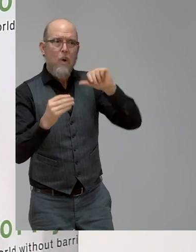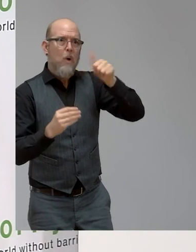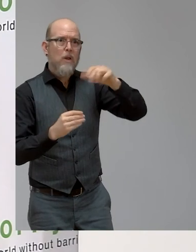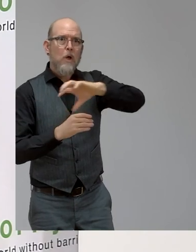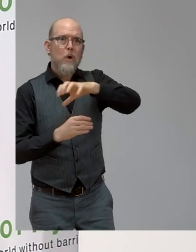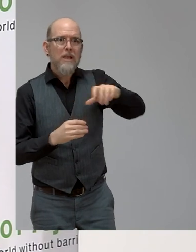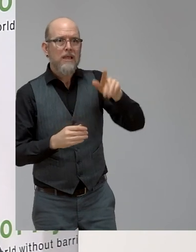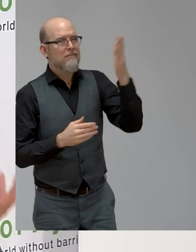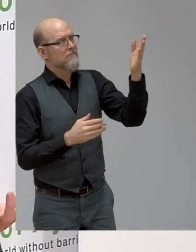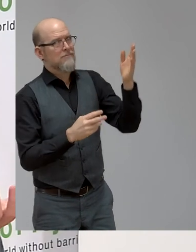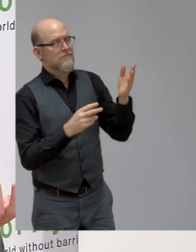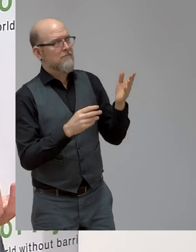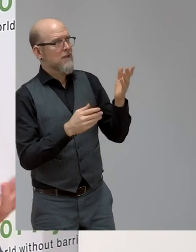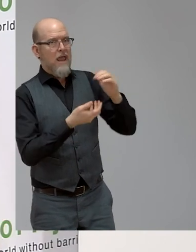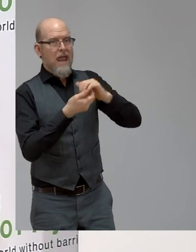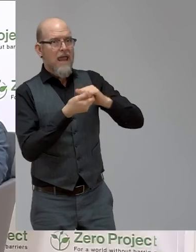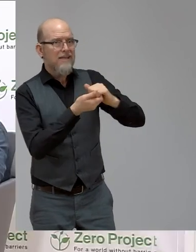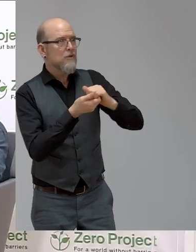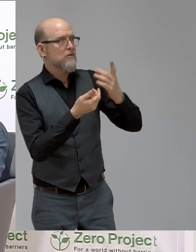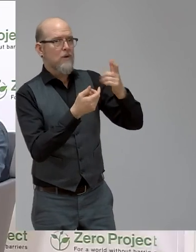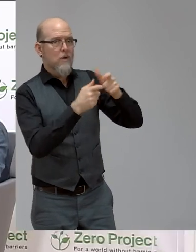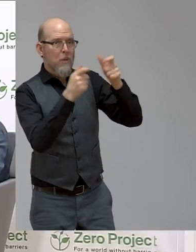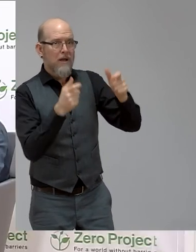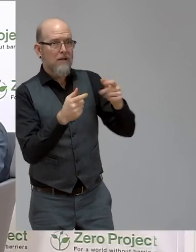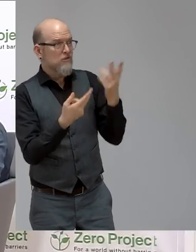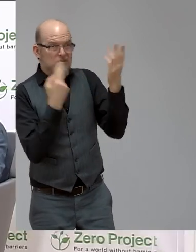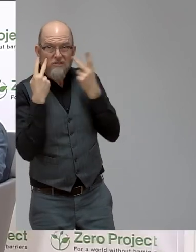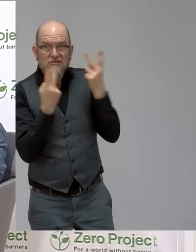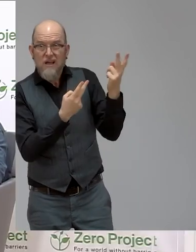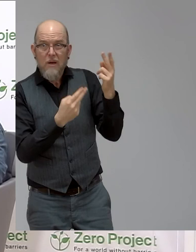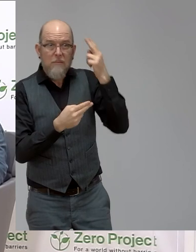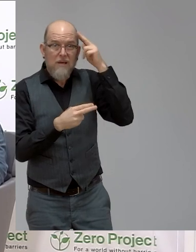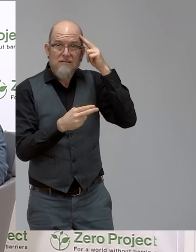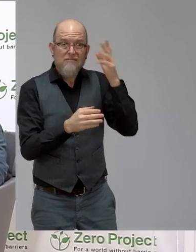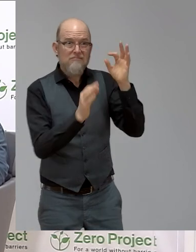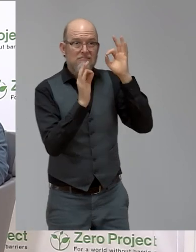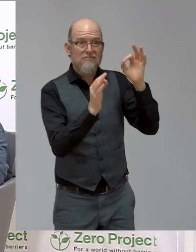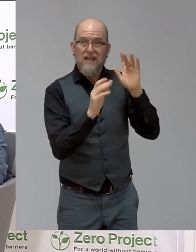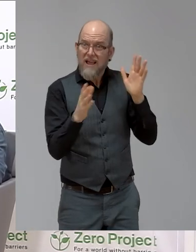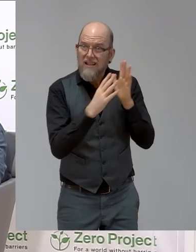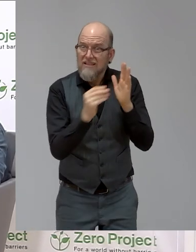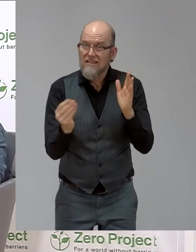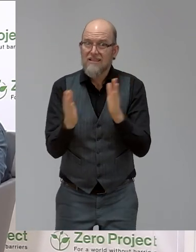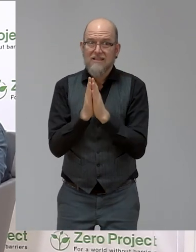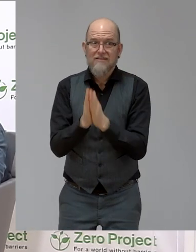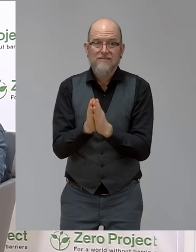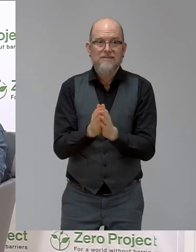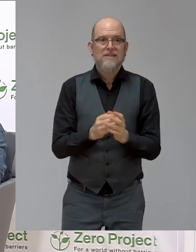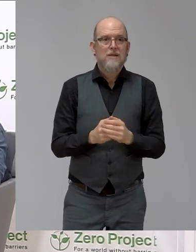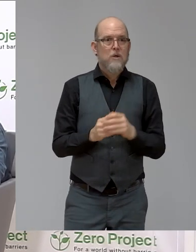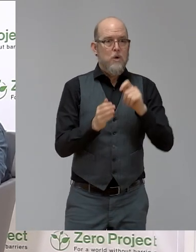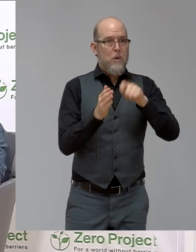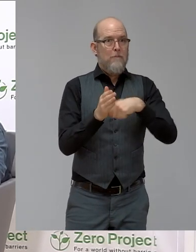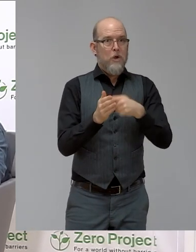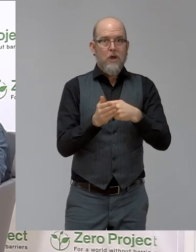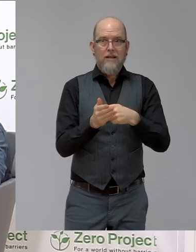and also do it. We've also had then the project from Canada. And I